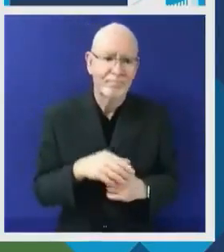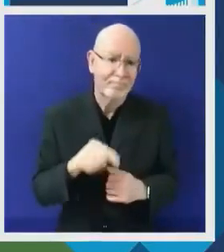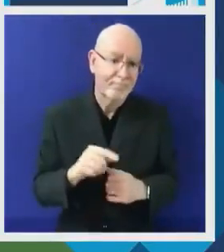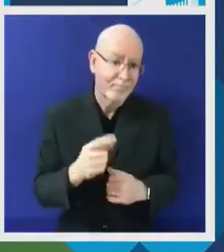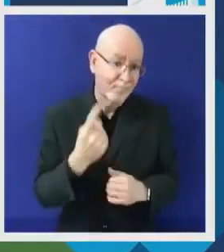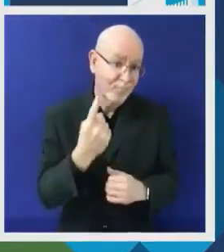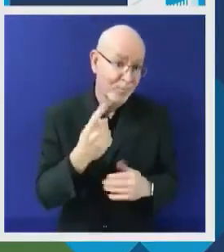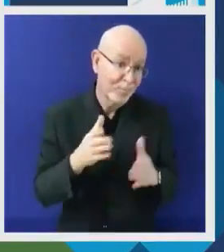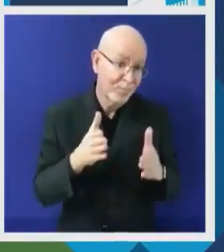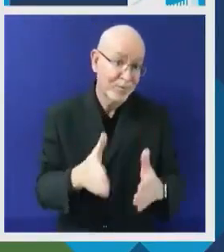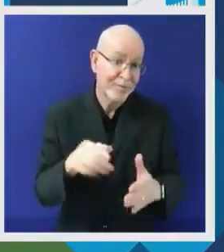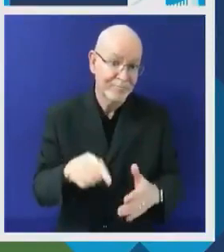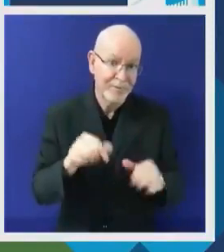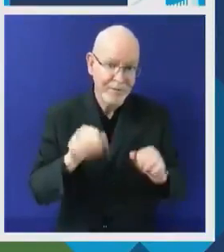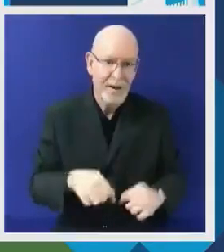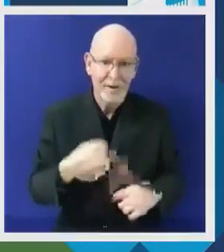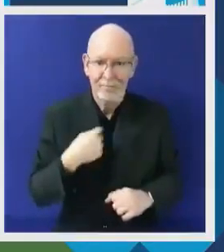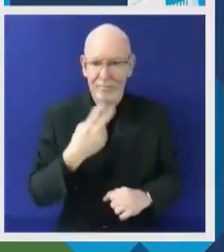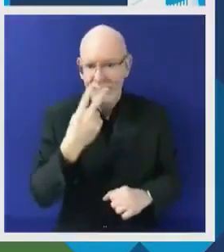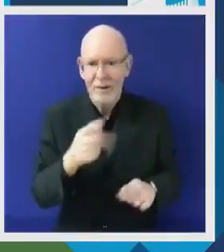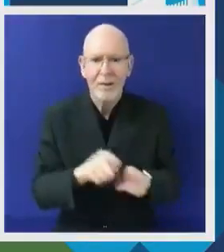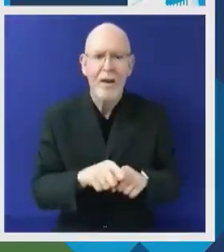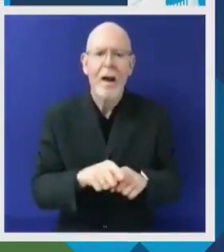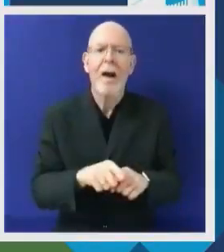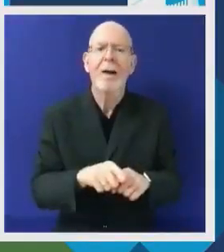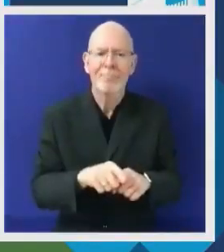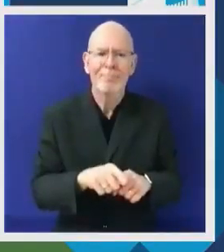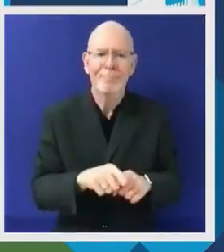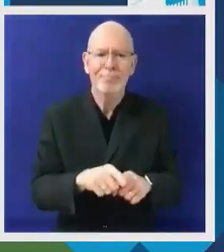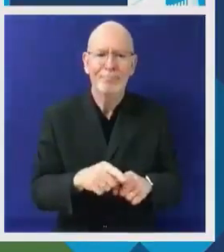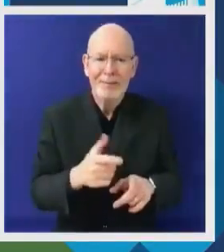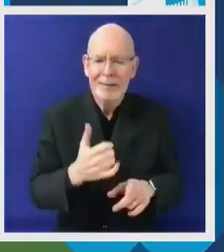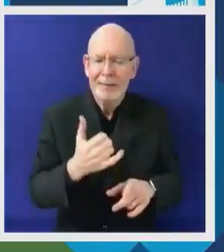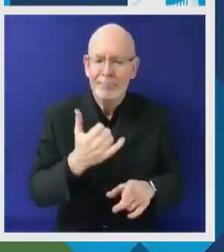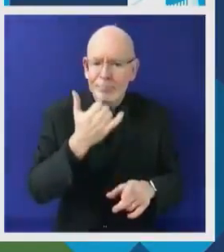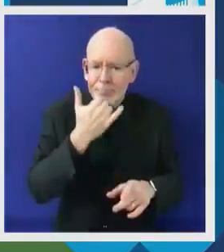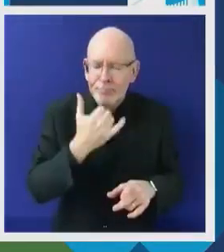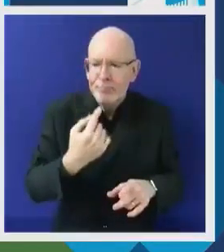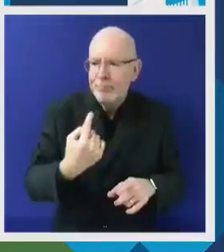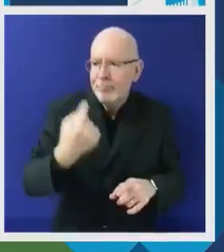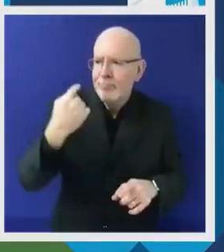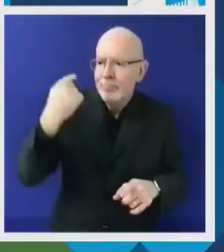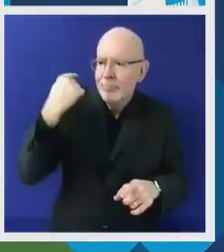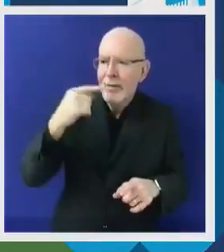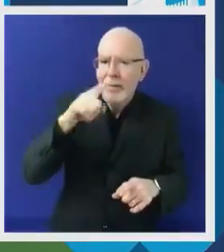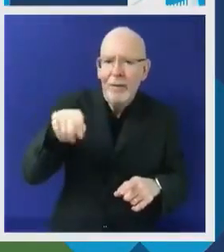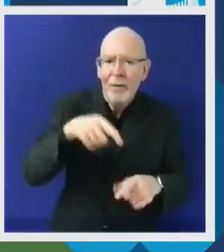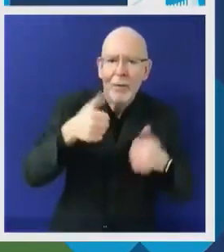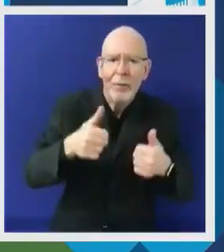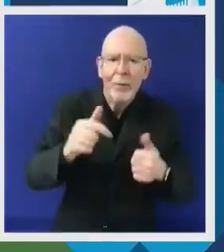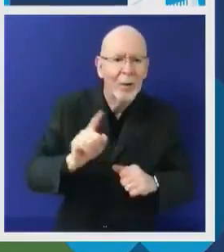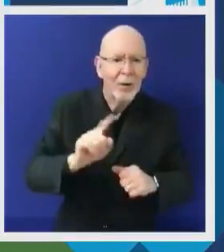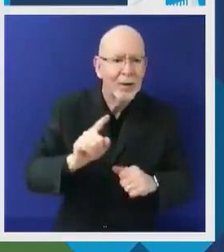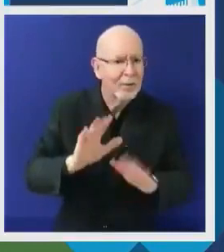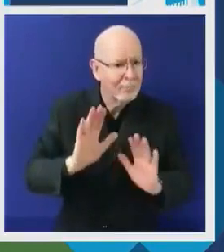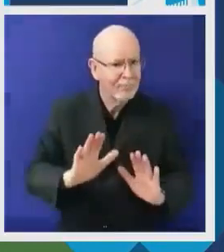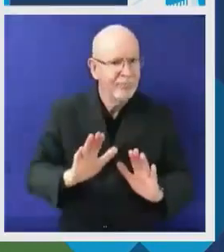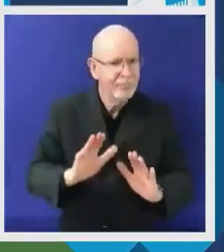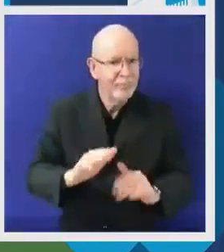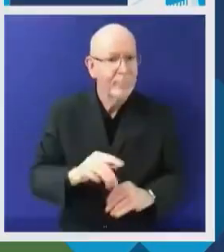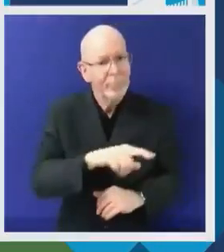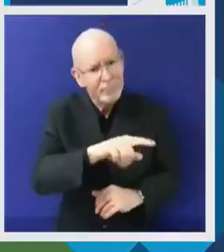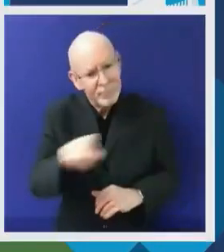young people around the world. One in eight young people do not have access to education, the majority of whom are girls.